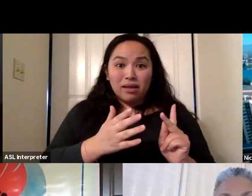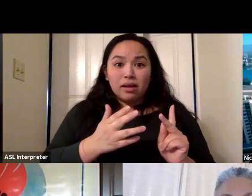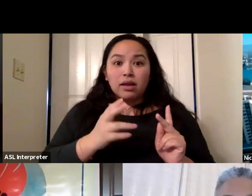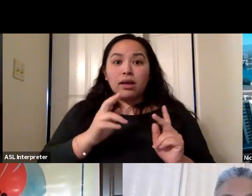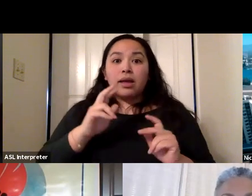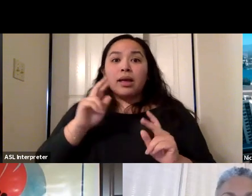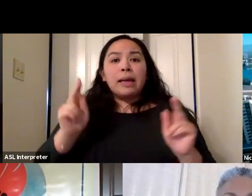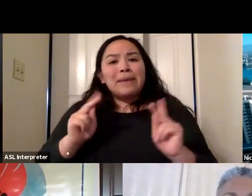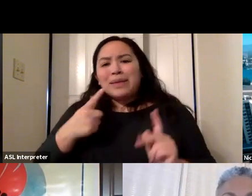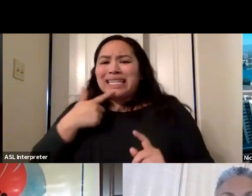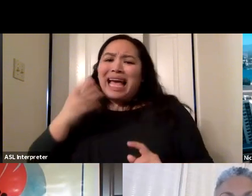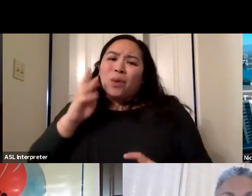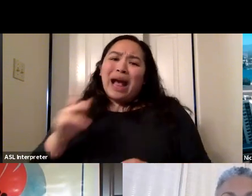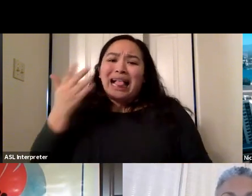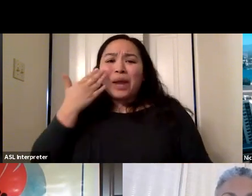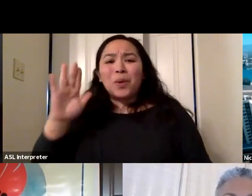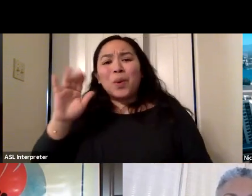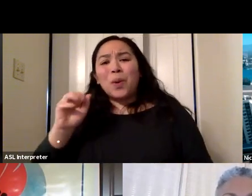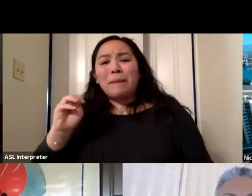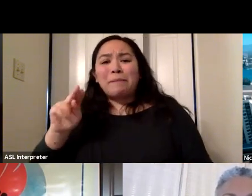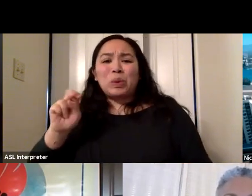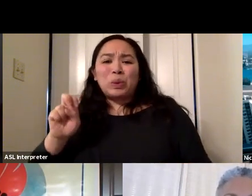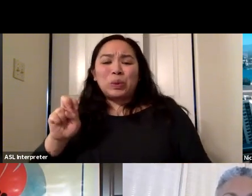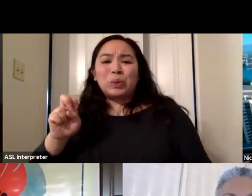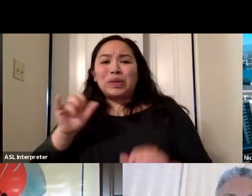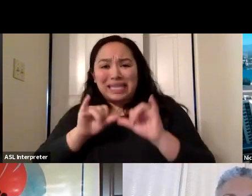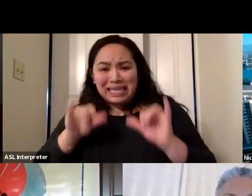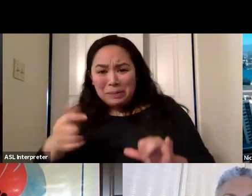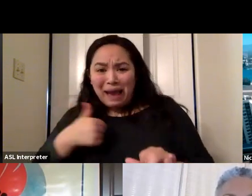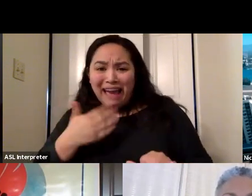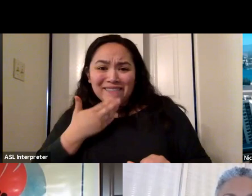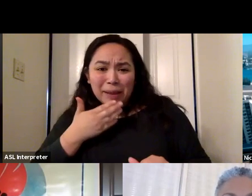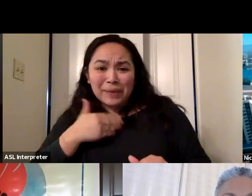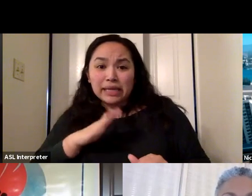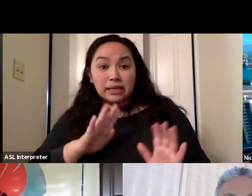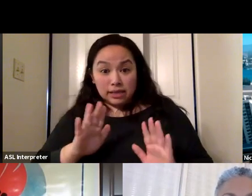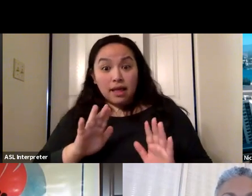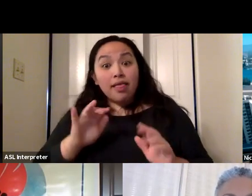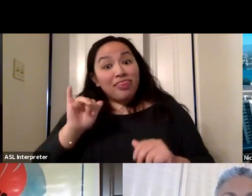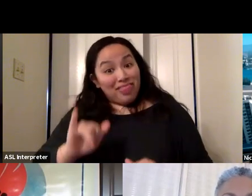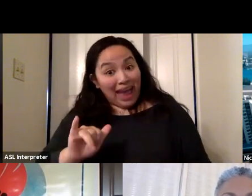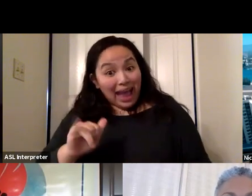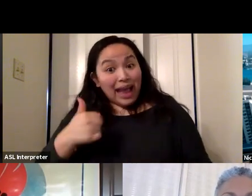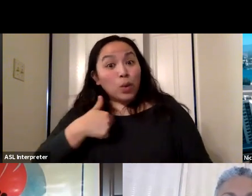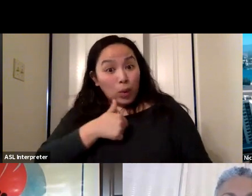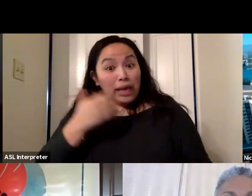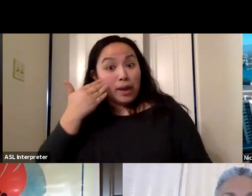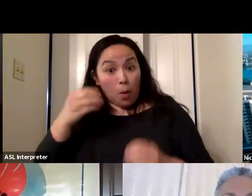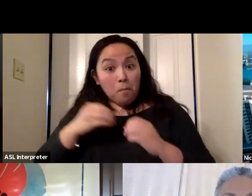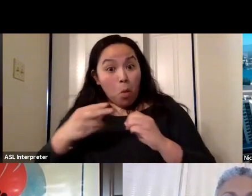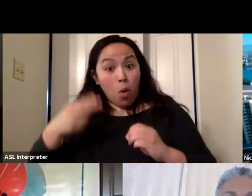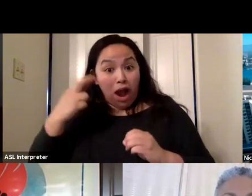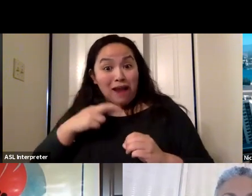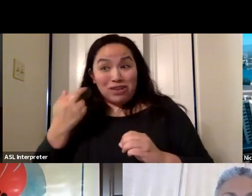have I don't know about my immune system. I have diabetes. Well, no, actually, that is where we know that you're at greater risk of doing